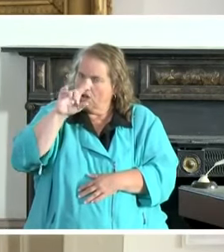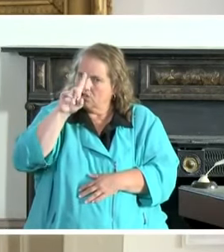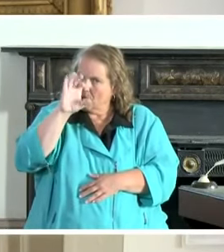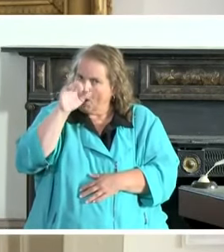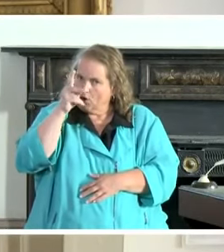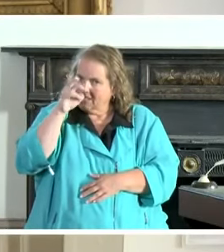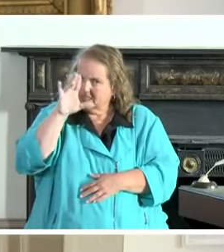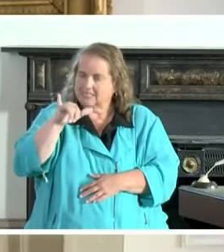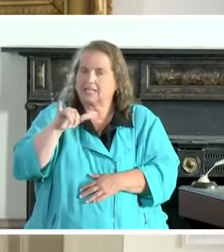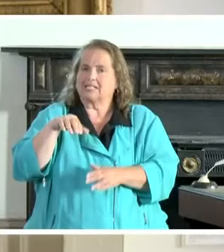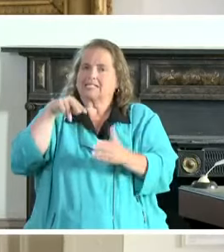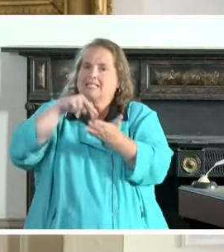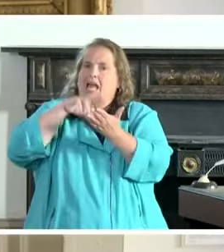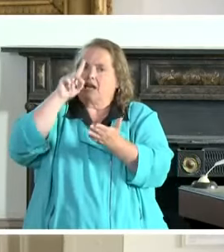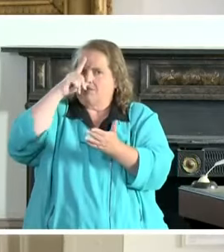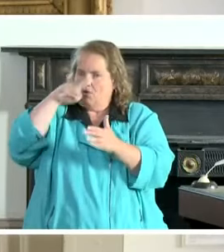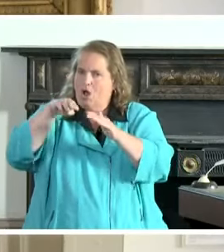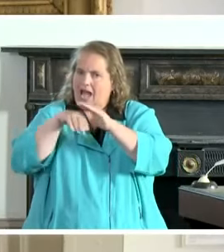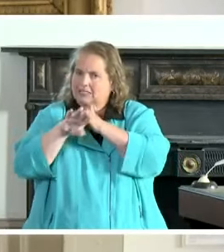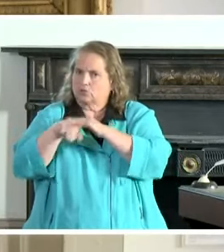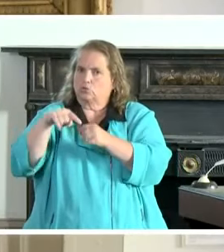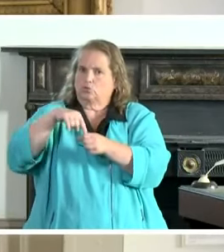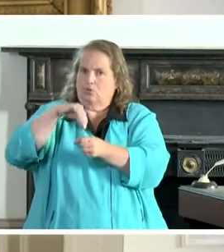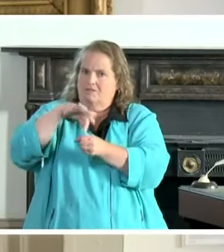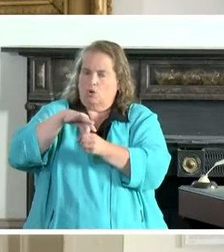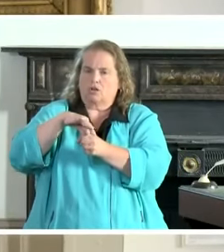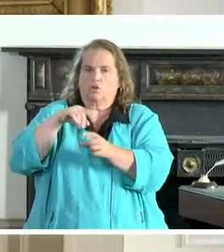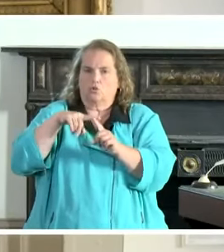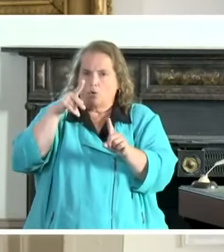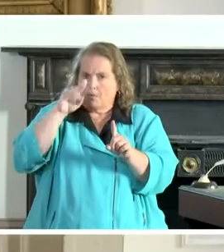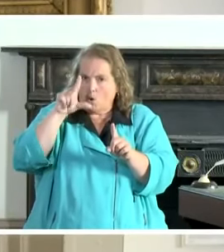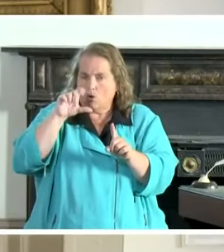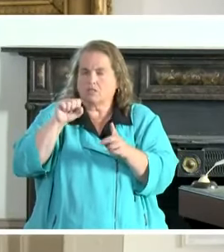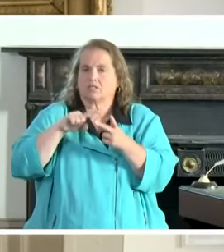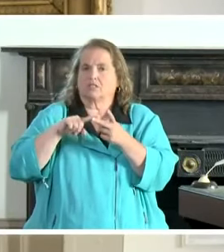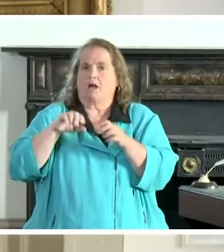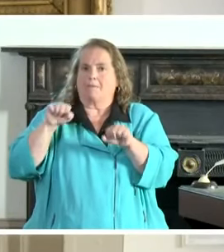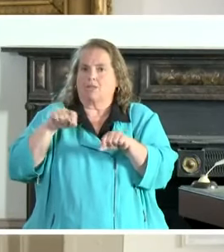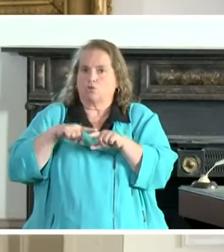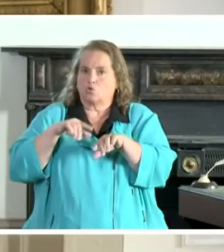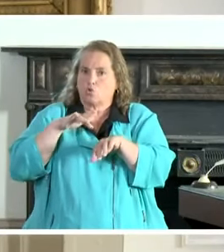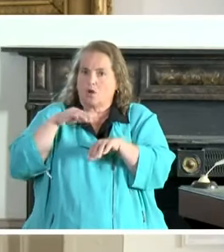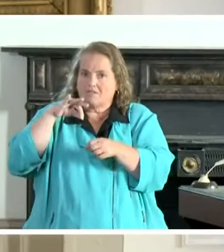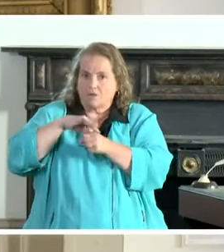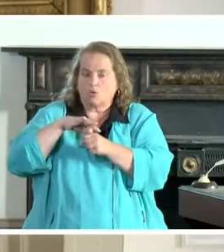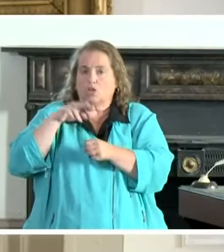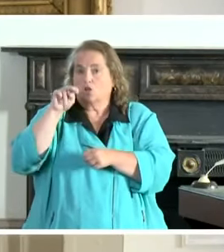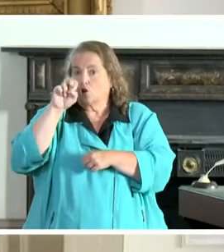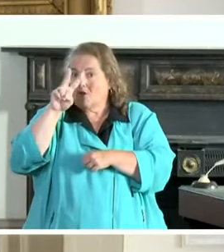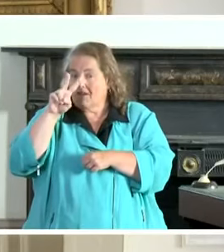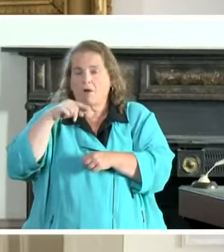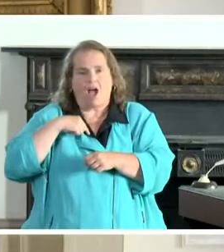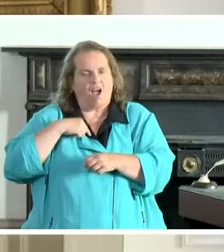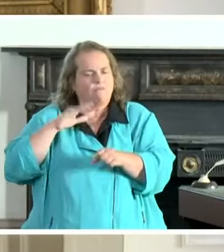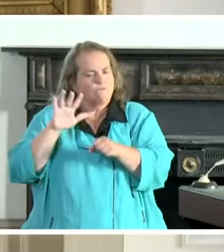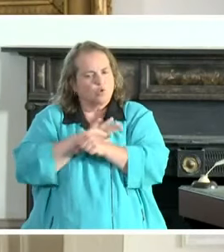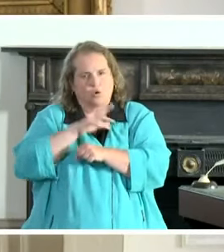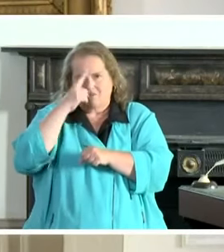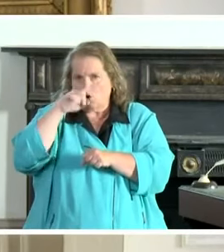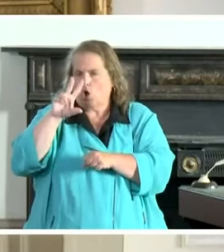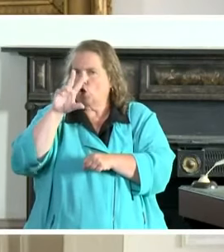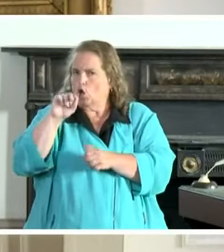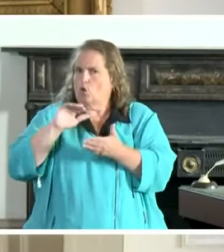access to not just the polls, but the ability to vote in November. I'm fully for the no excuse